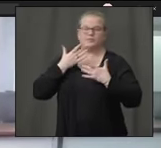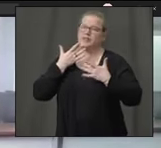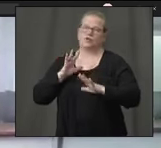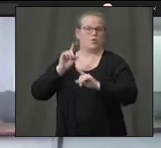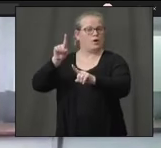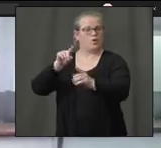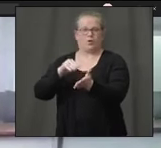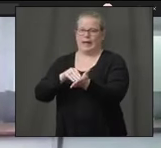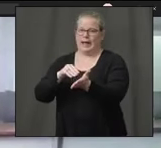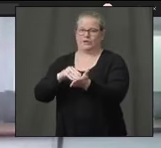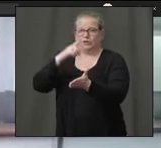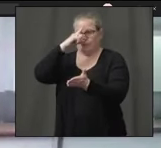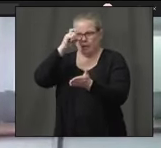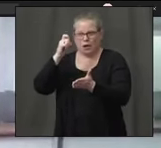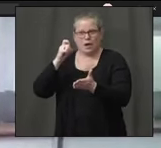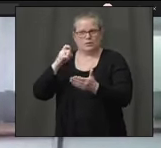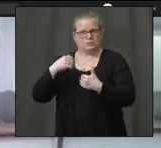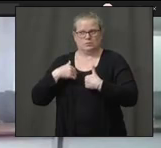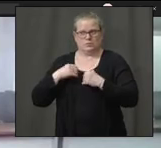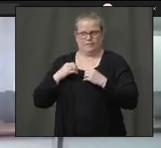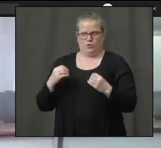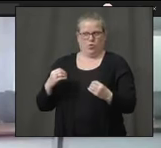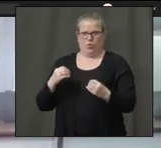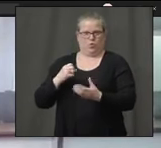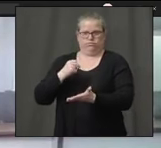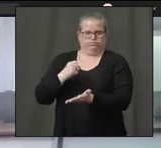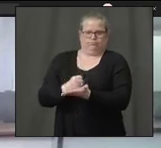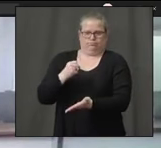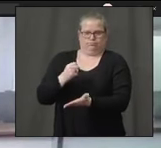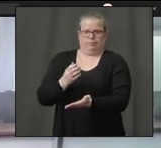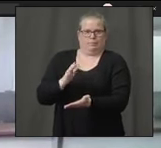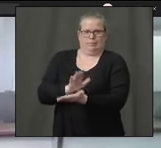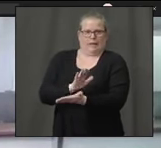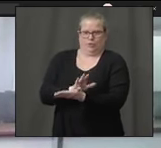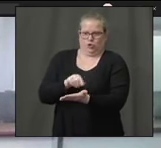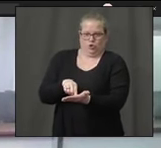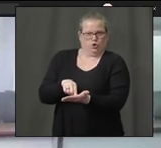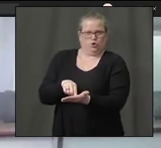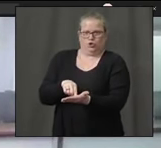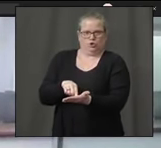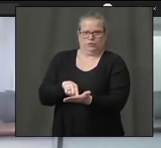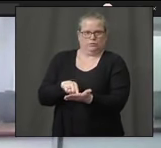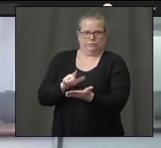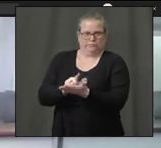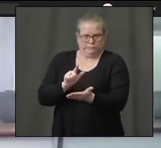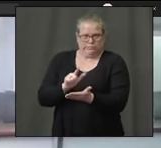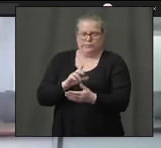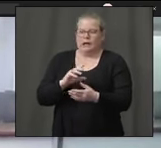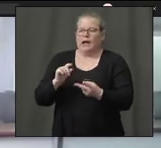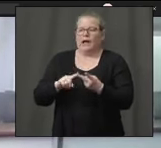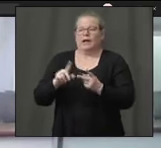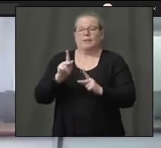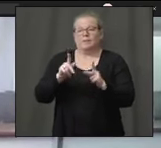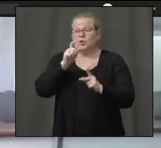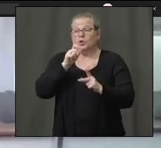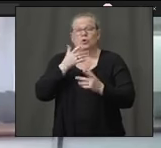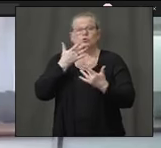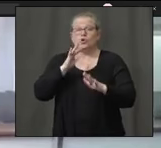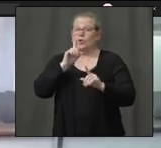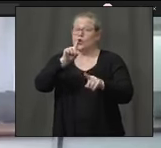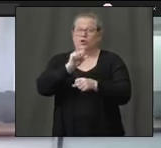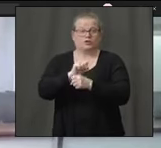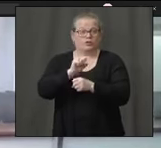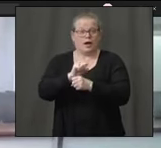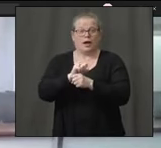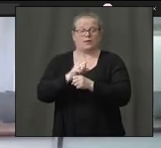status, and many of whom likely have jobs that expose them to the virus at a rate that others who are sheltering in place and working from home are not